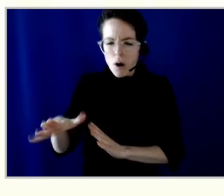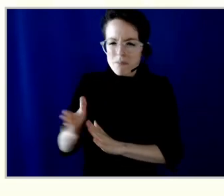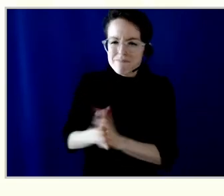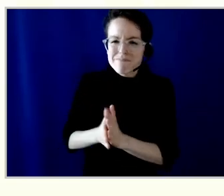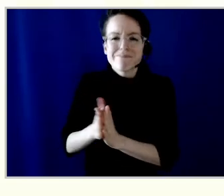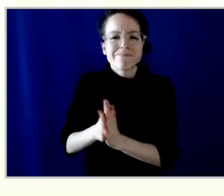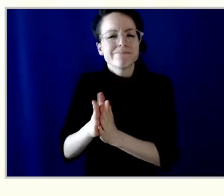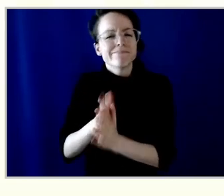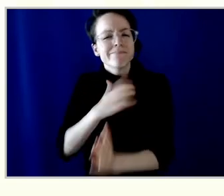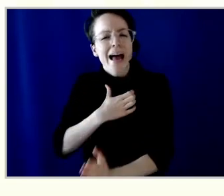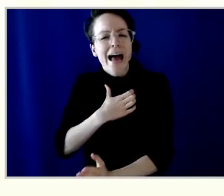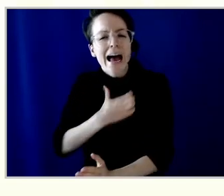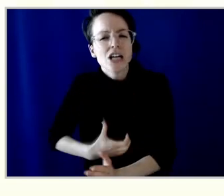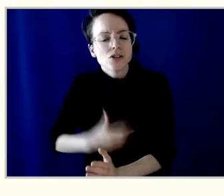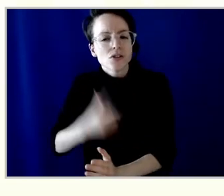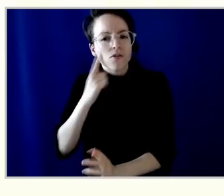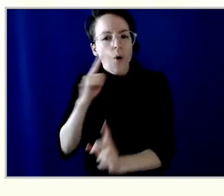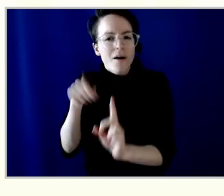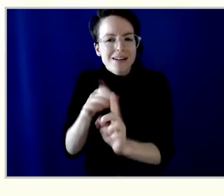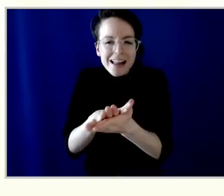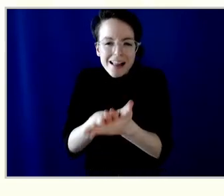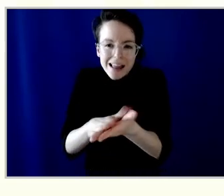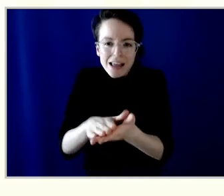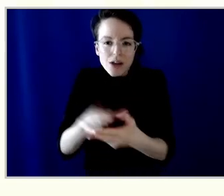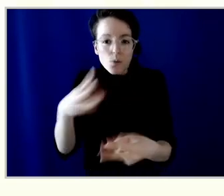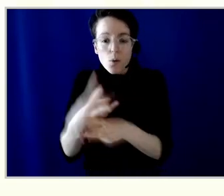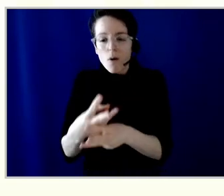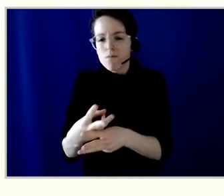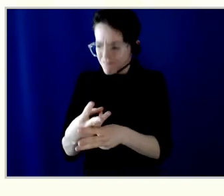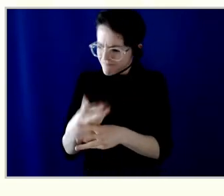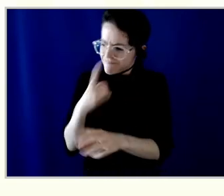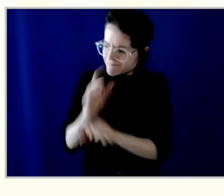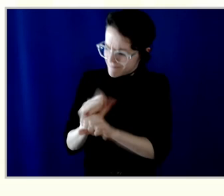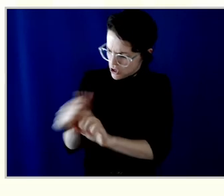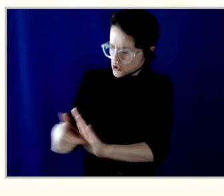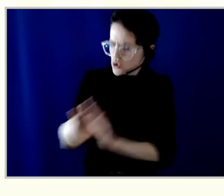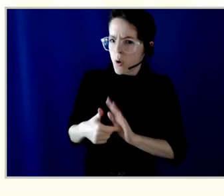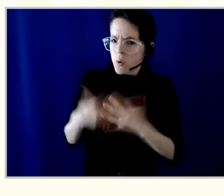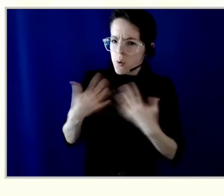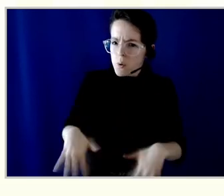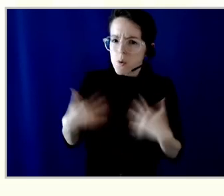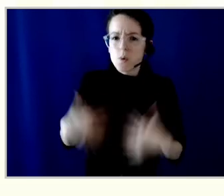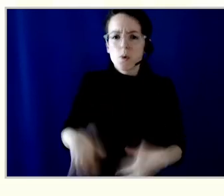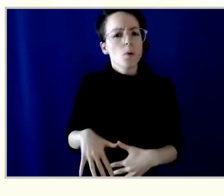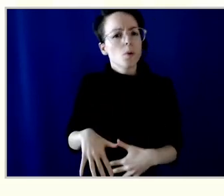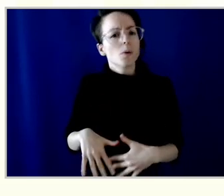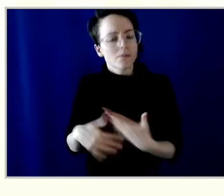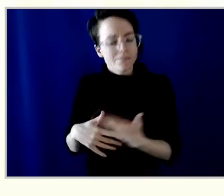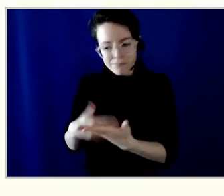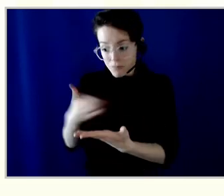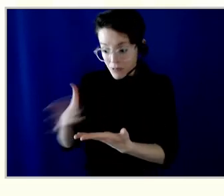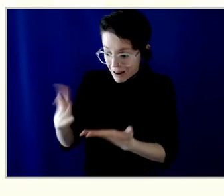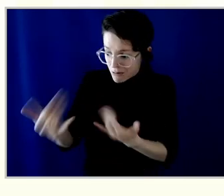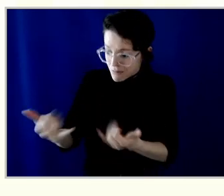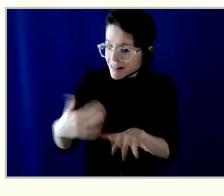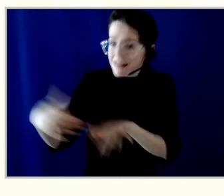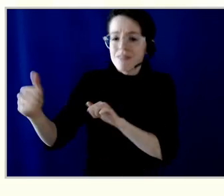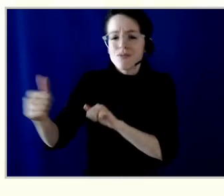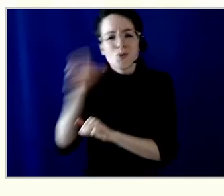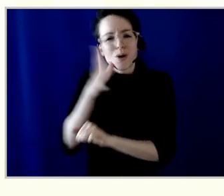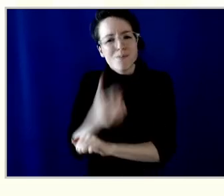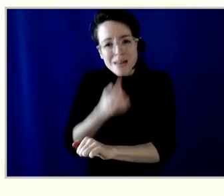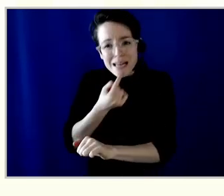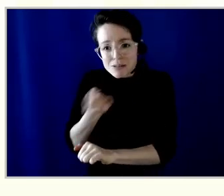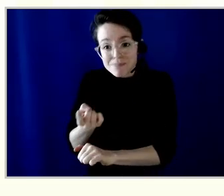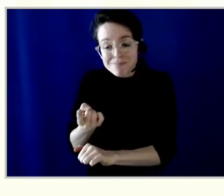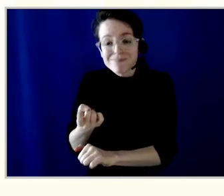year on the board, and she will be missed. The entire board wishes Javeria good luck in her new role. And now I'll turn it